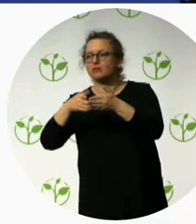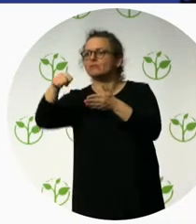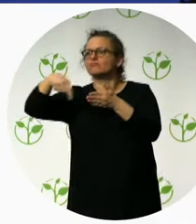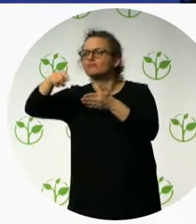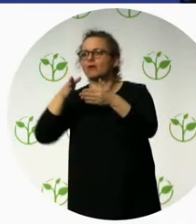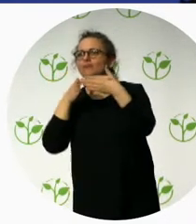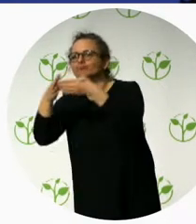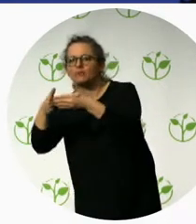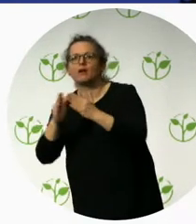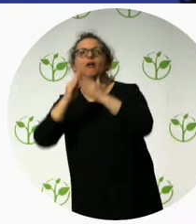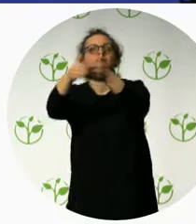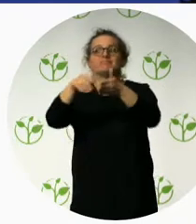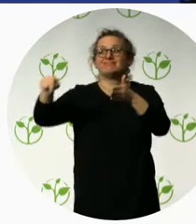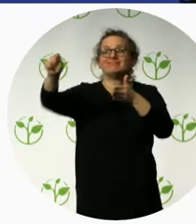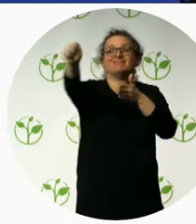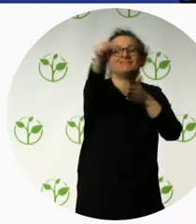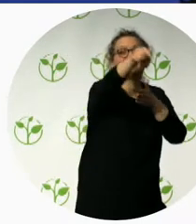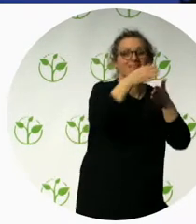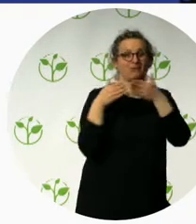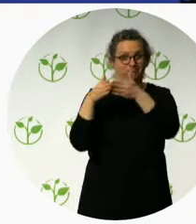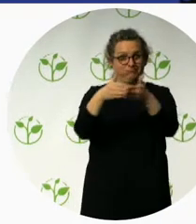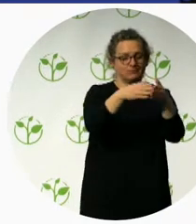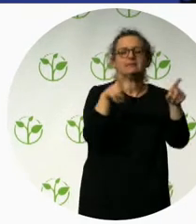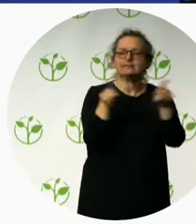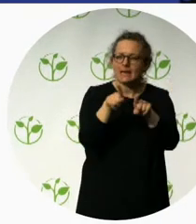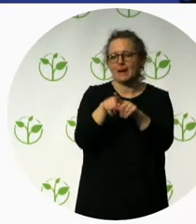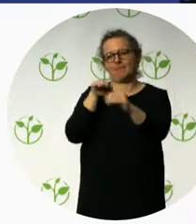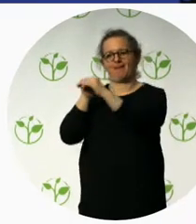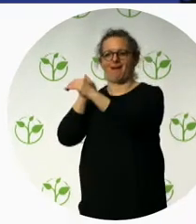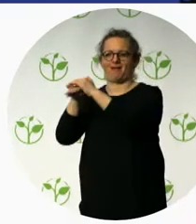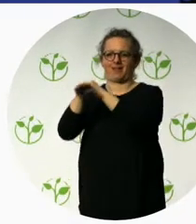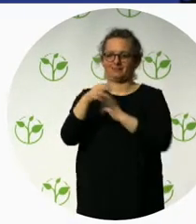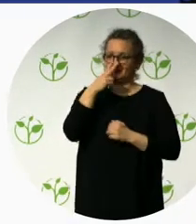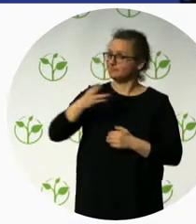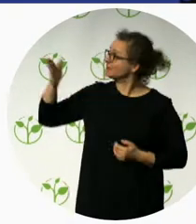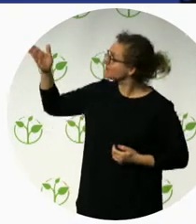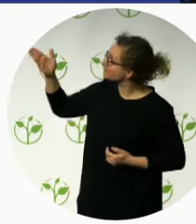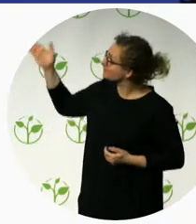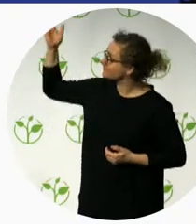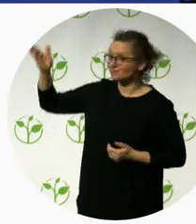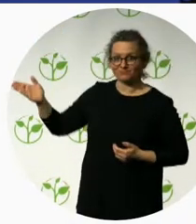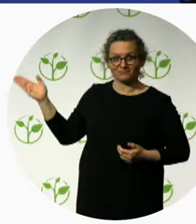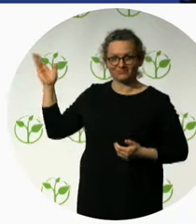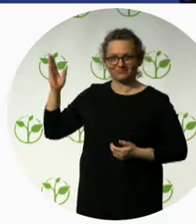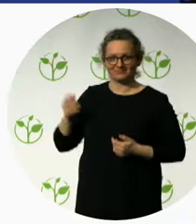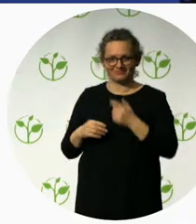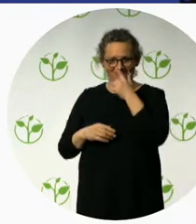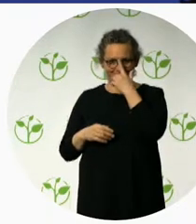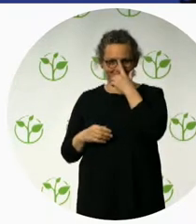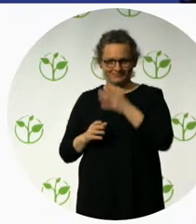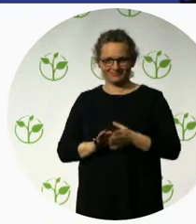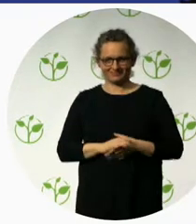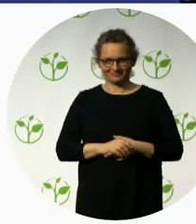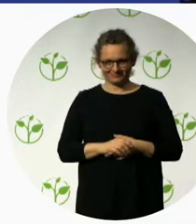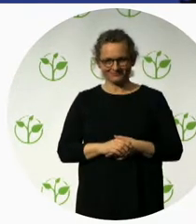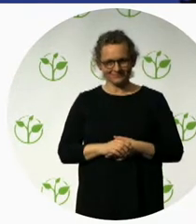we are almost there for the time, so I'm going to finish. There is a few pictures of the events, of the services we provided